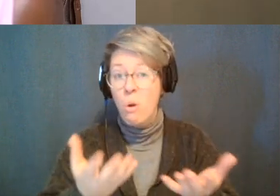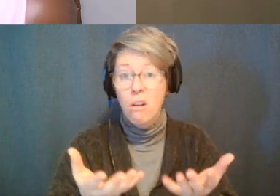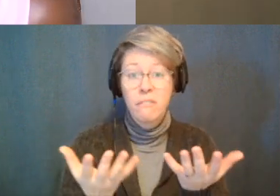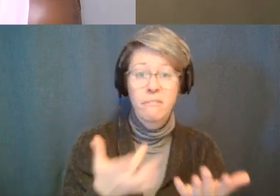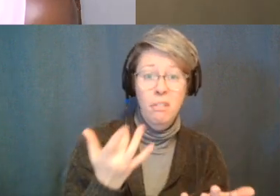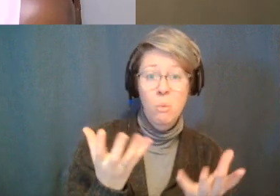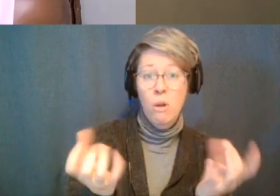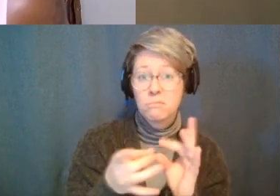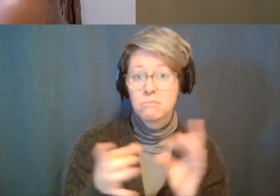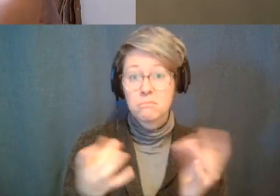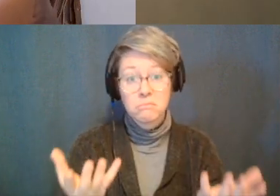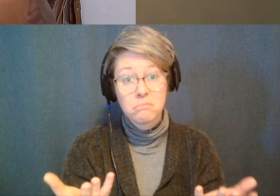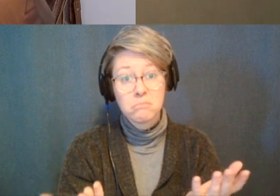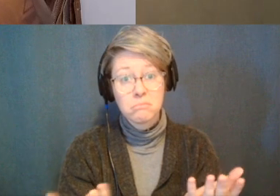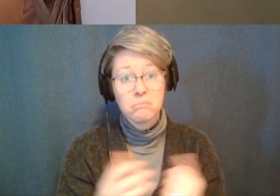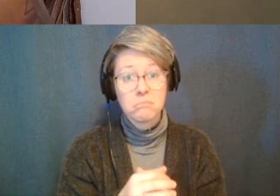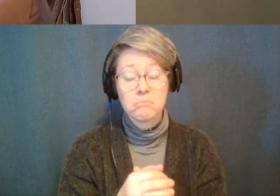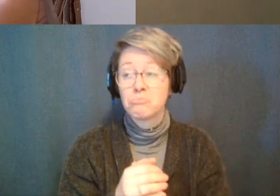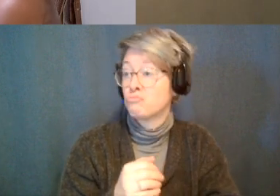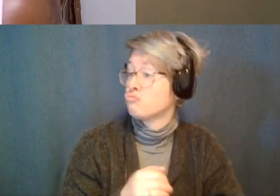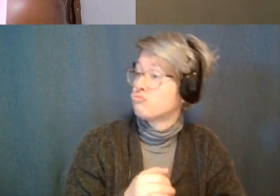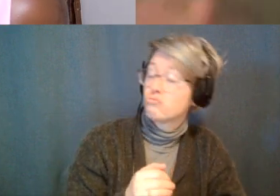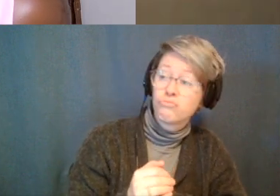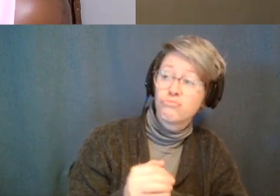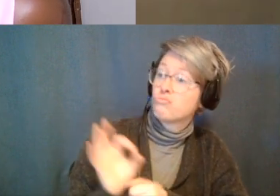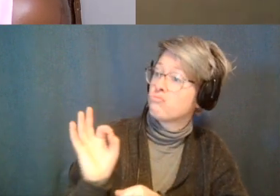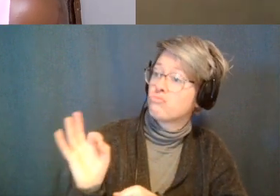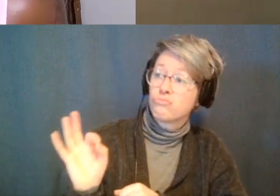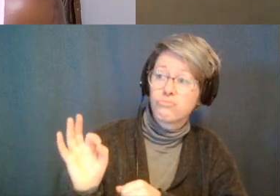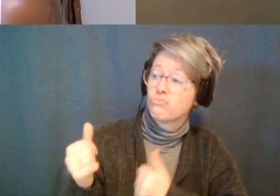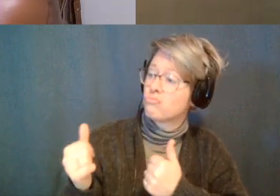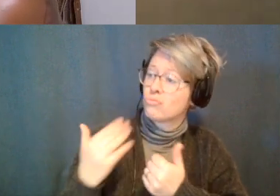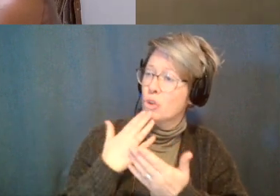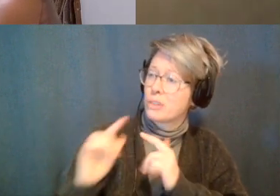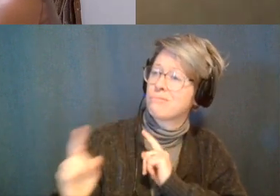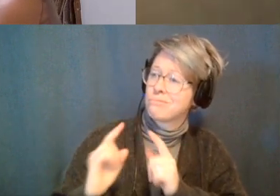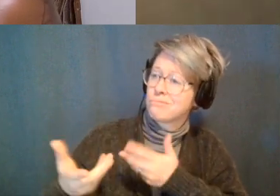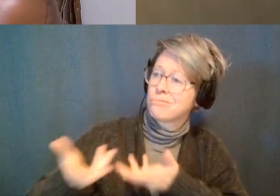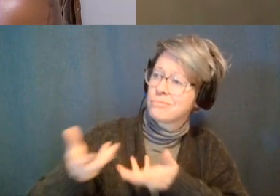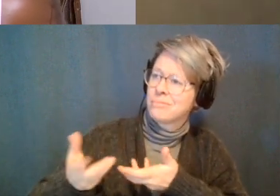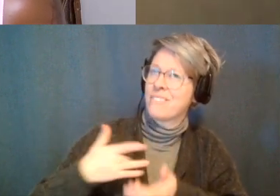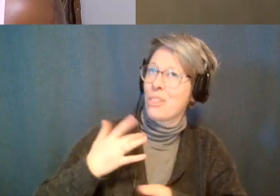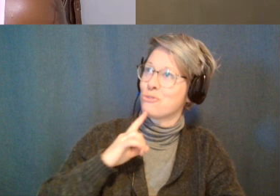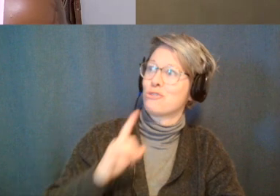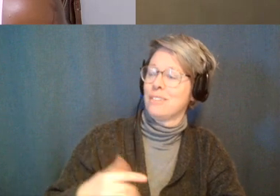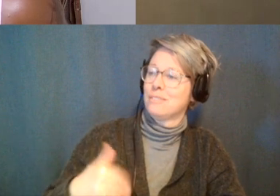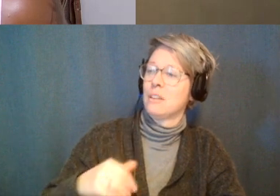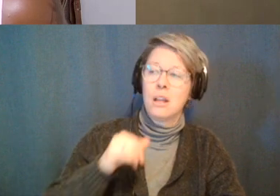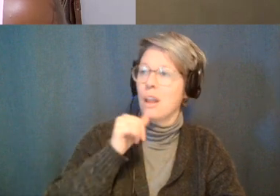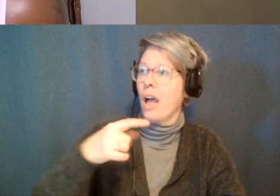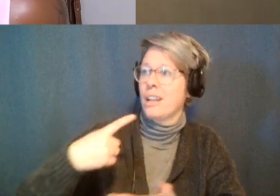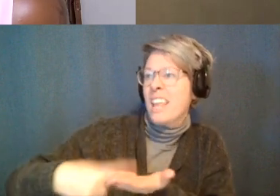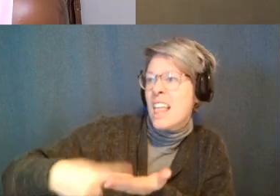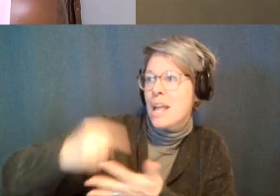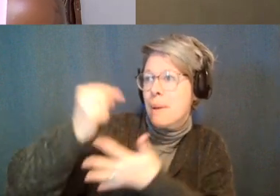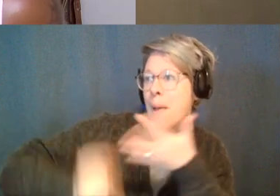you want to share before we wrap it up no i feel i feel great this is a great conversation i felt was it was real you know it wasn't premeditated it was